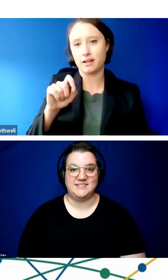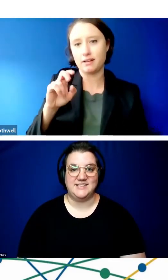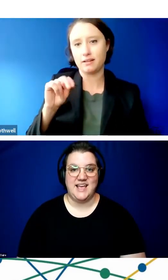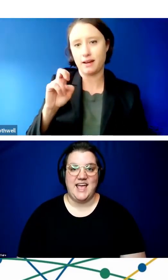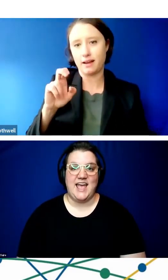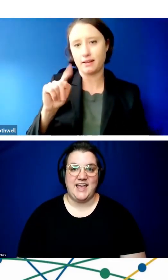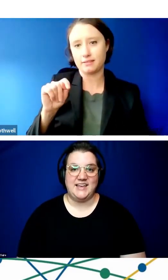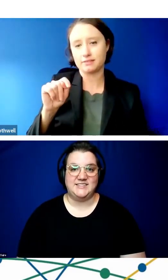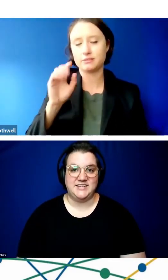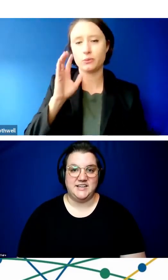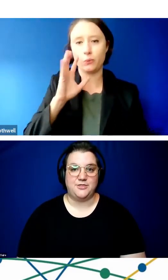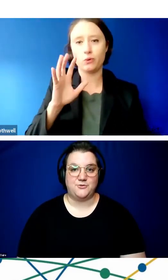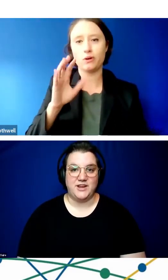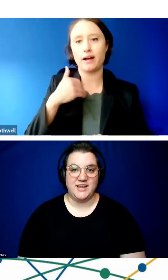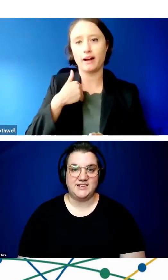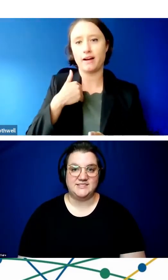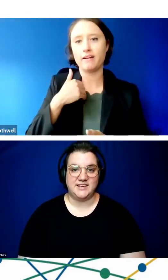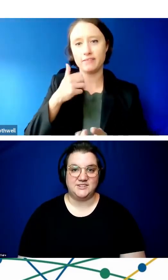that is